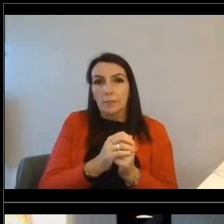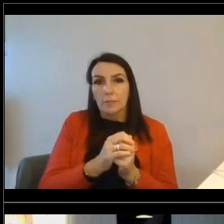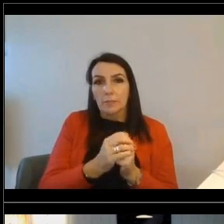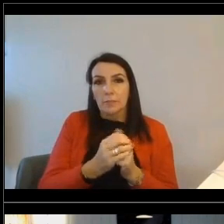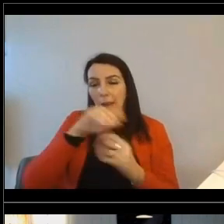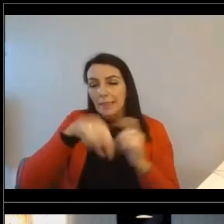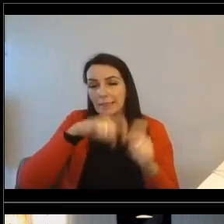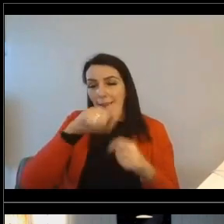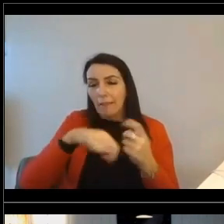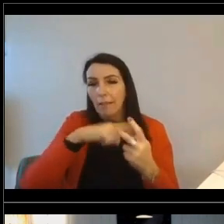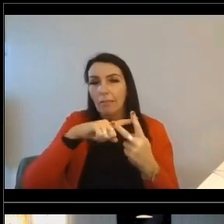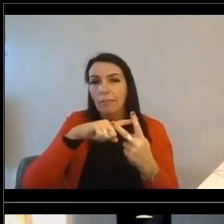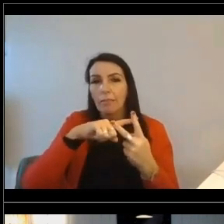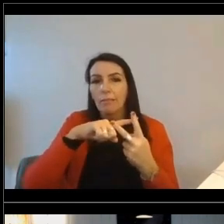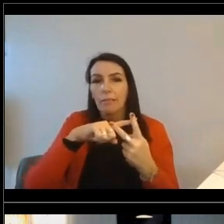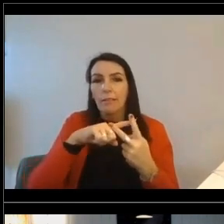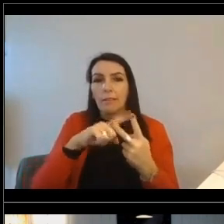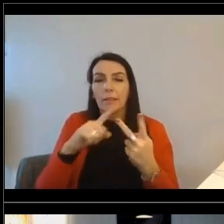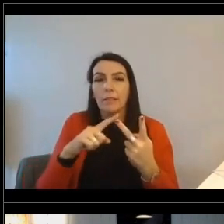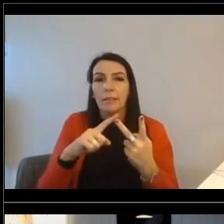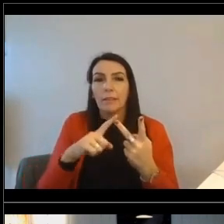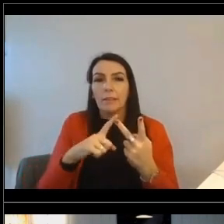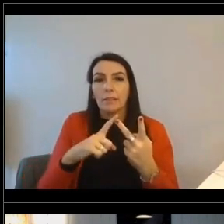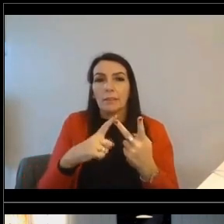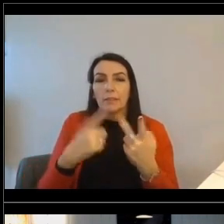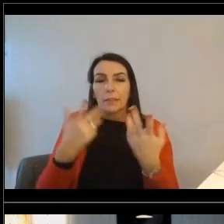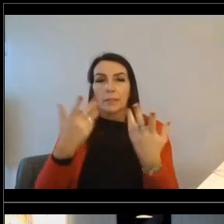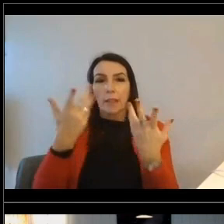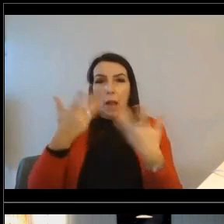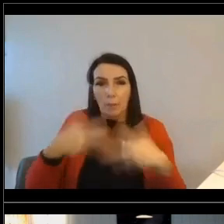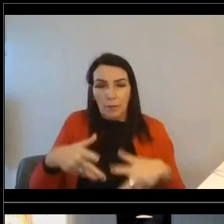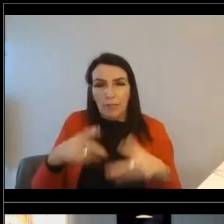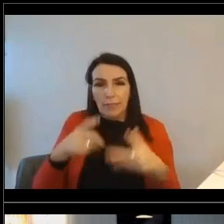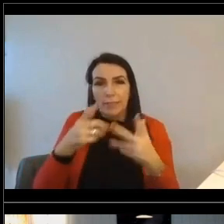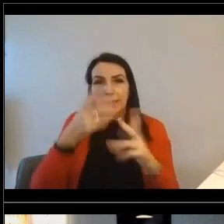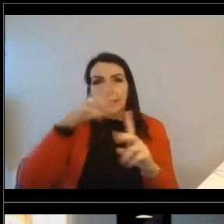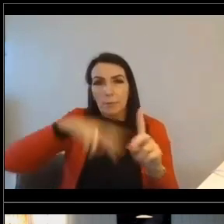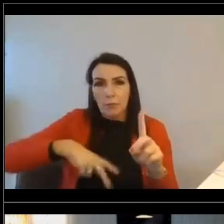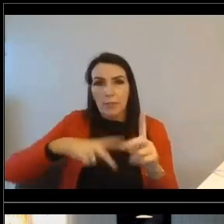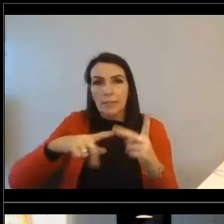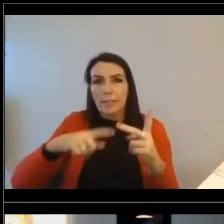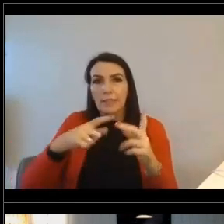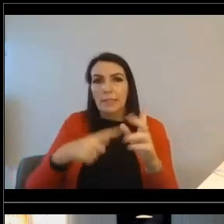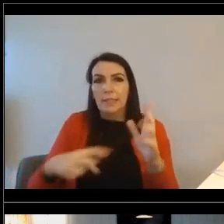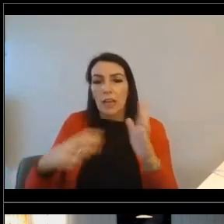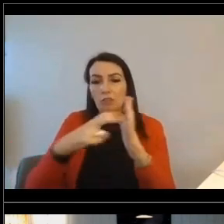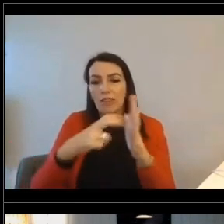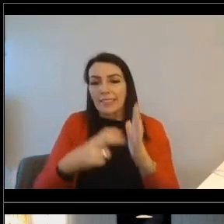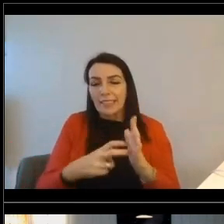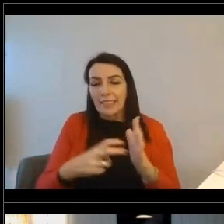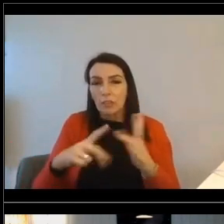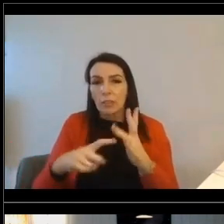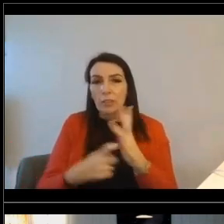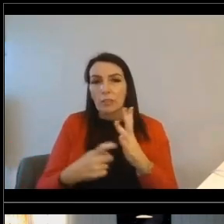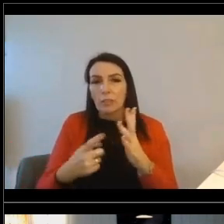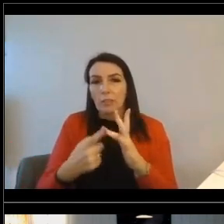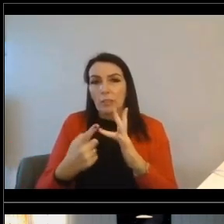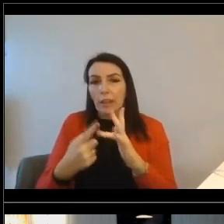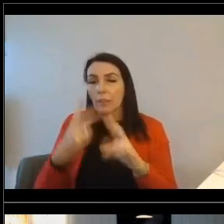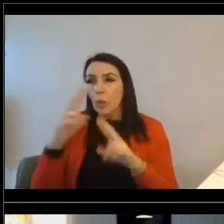cycle, you've got appearance, what other things like accreditations that you might want to look for if you're looking for an installer.